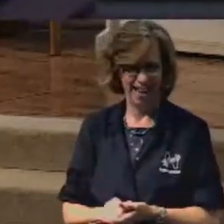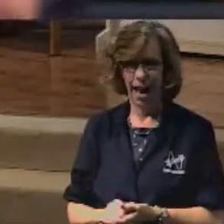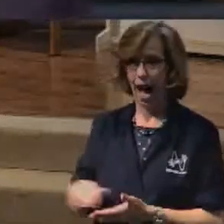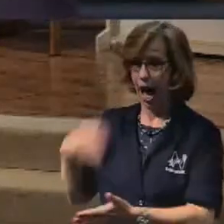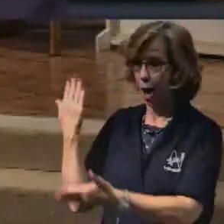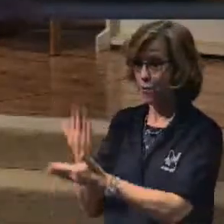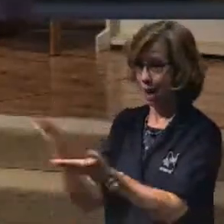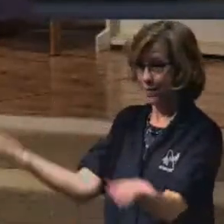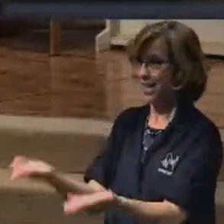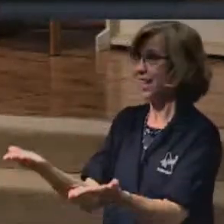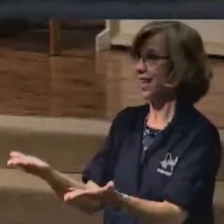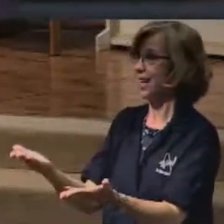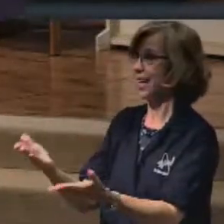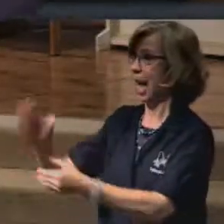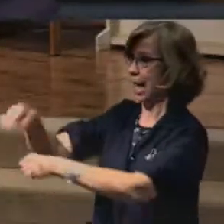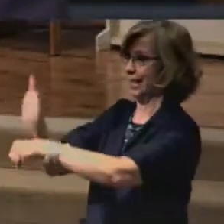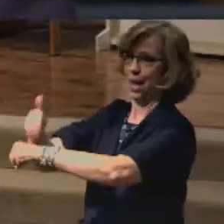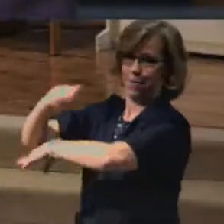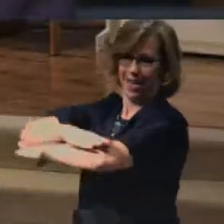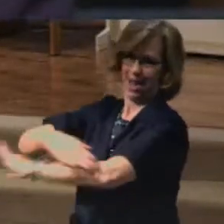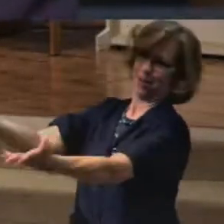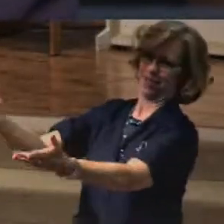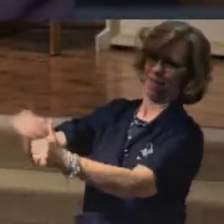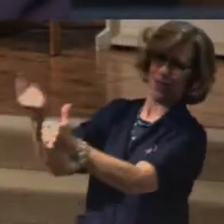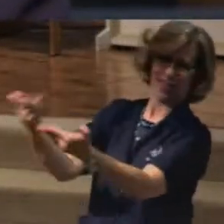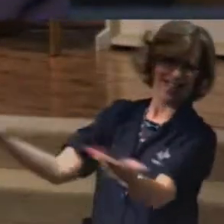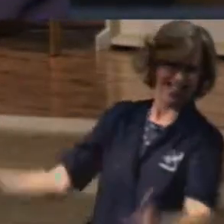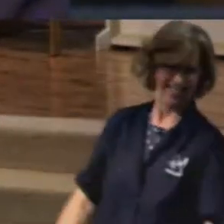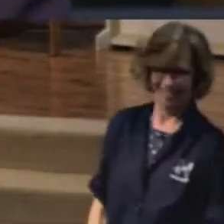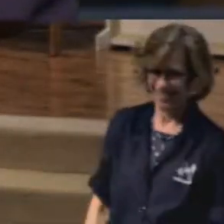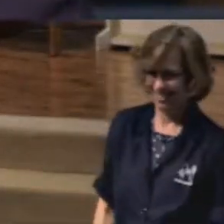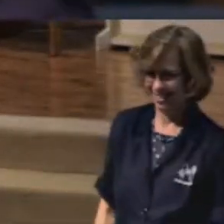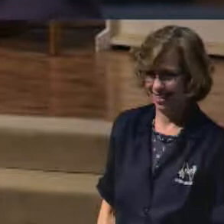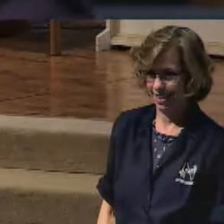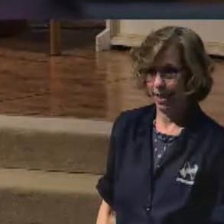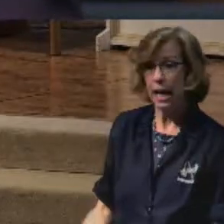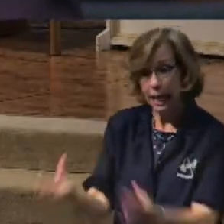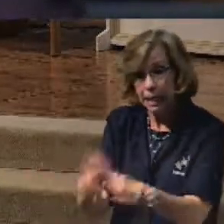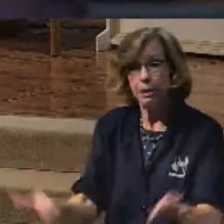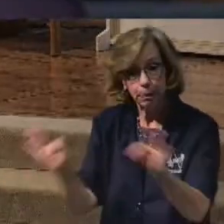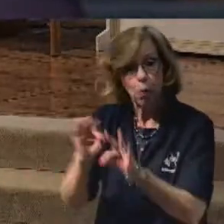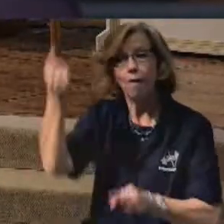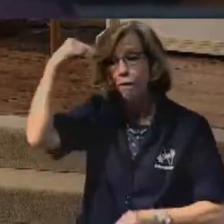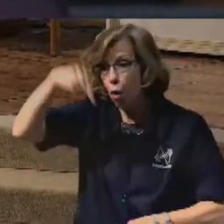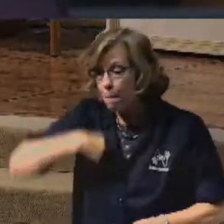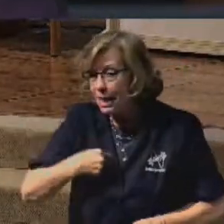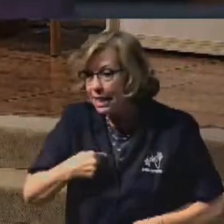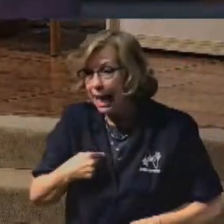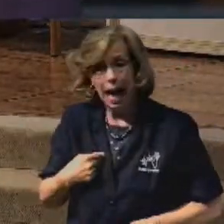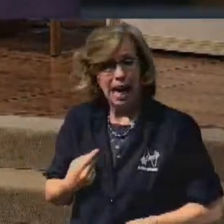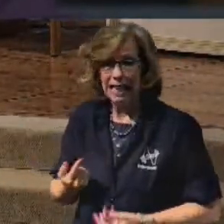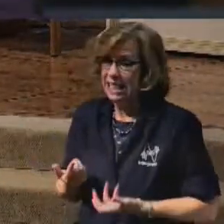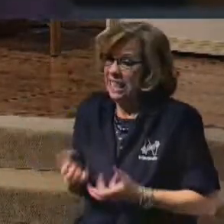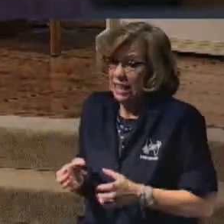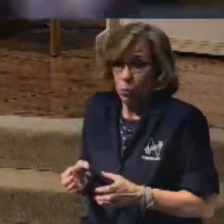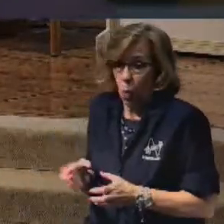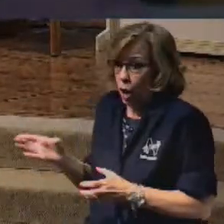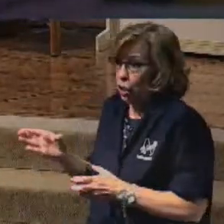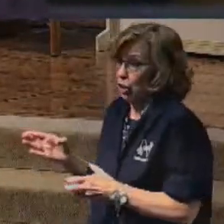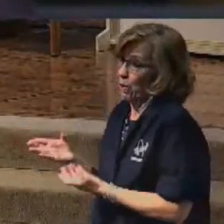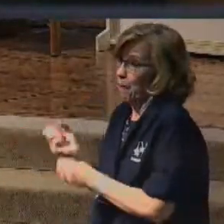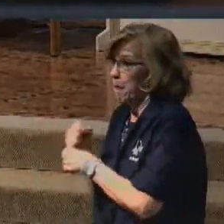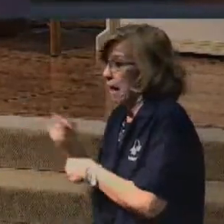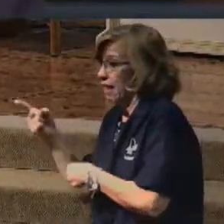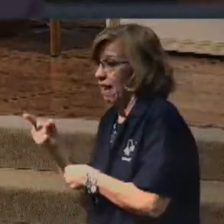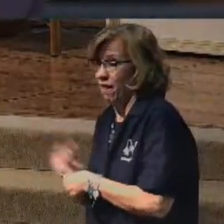here, and the first thing I did, get that table, you know, for the Applegates. It was important to me. I did not want to let them down. I wanted, whenever they